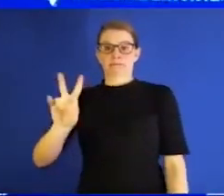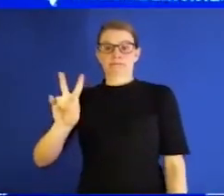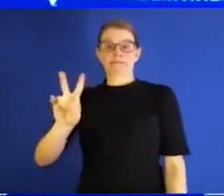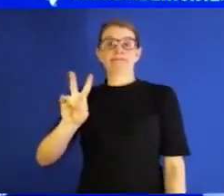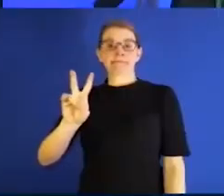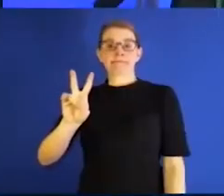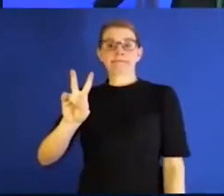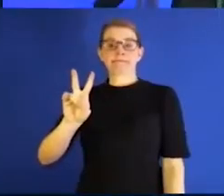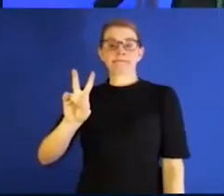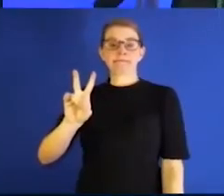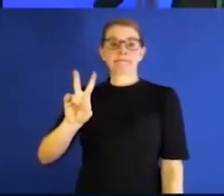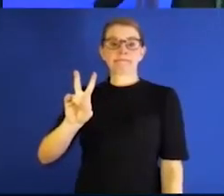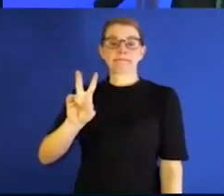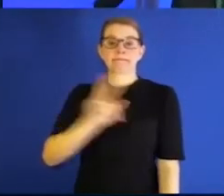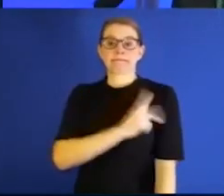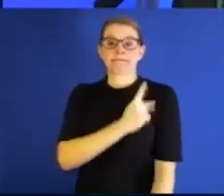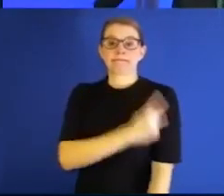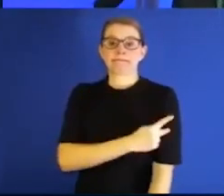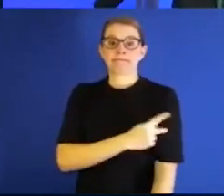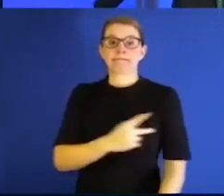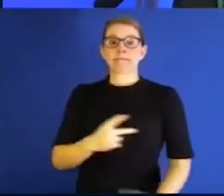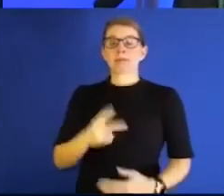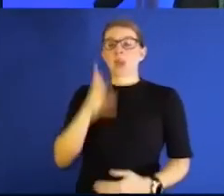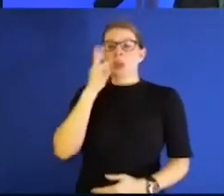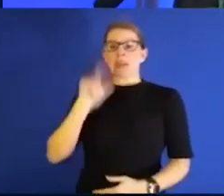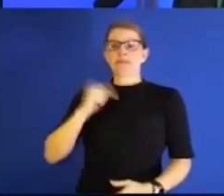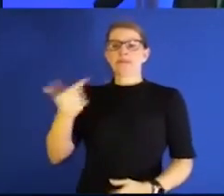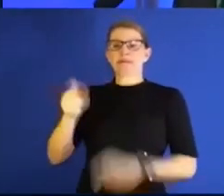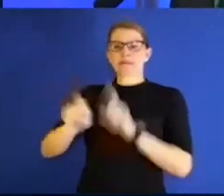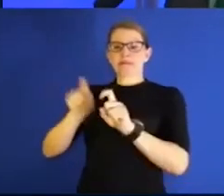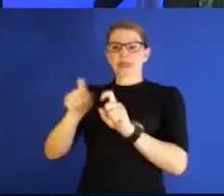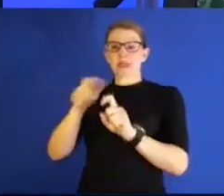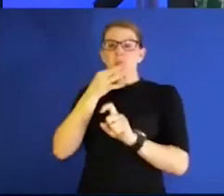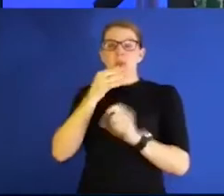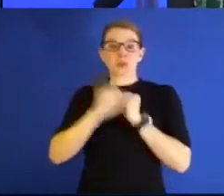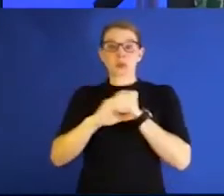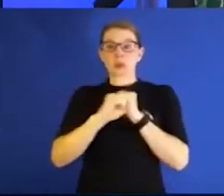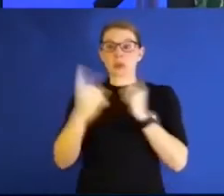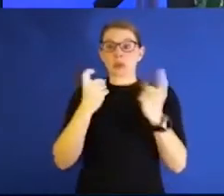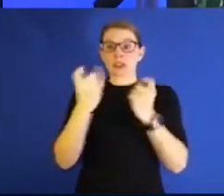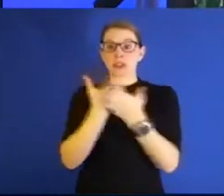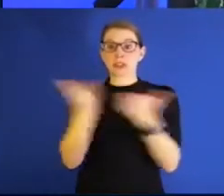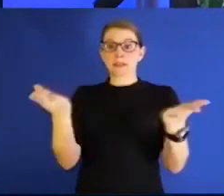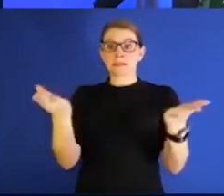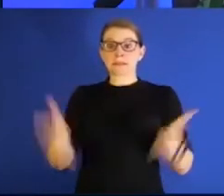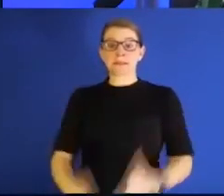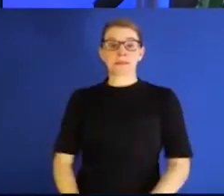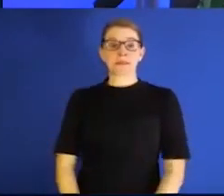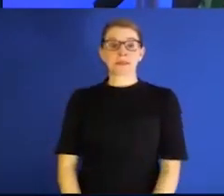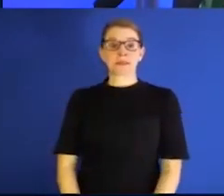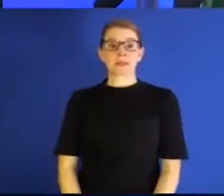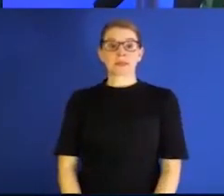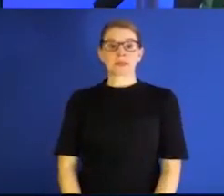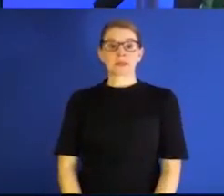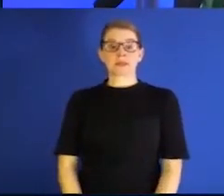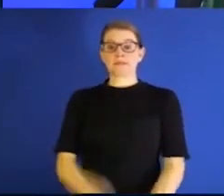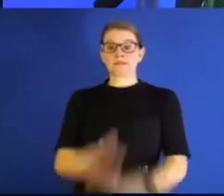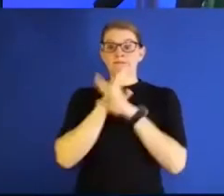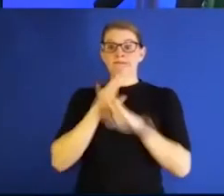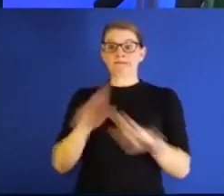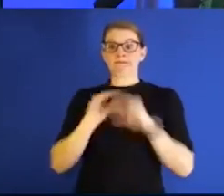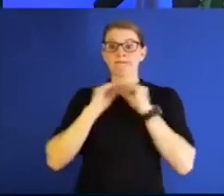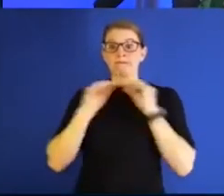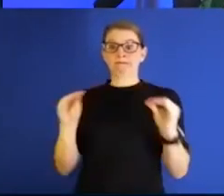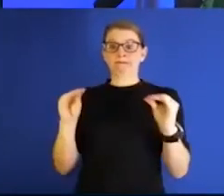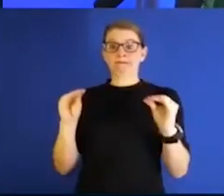Blackhawk, thanks so much. We'll be back with you here in just a few moments. Do have any reporter questions on the line today? I'm getting a hard no. All right. So we'll get